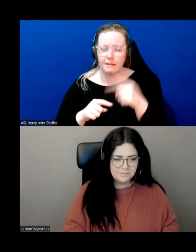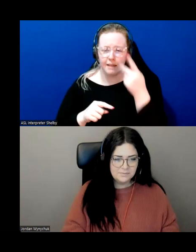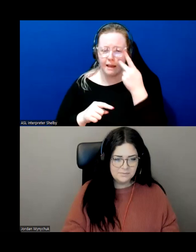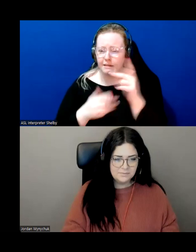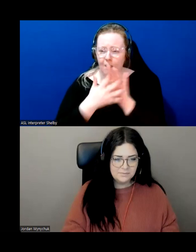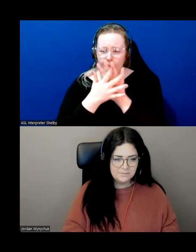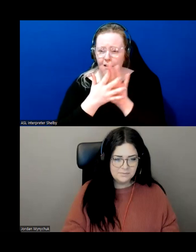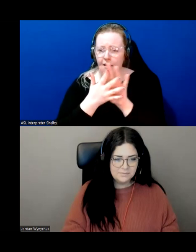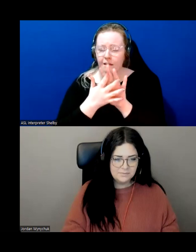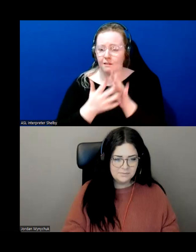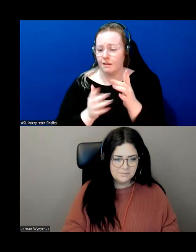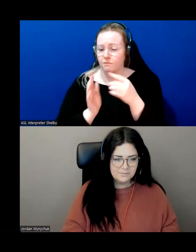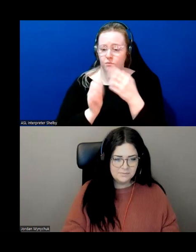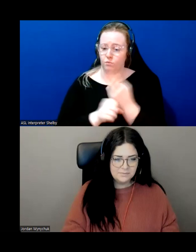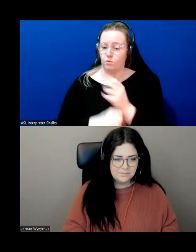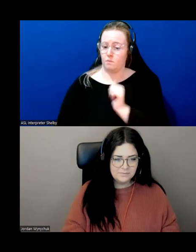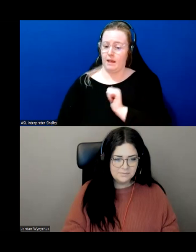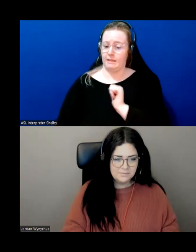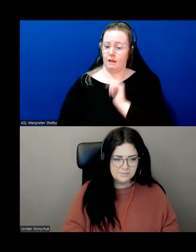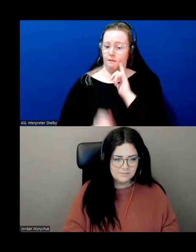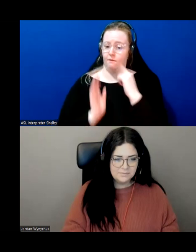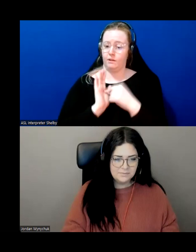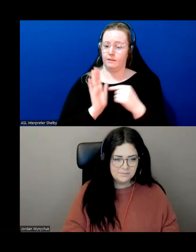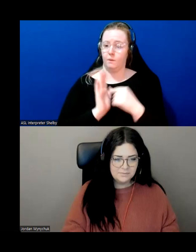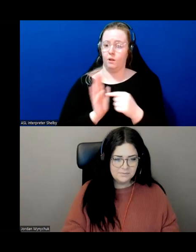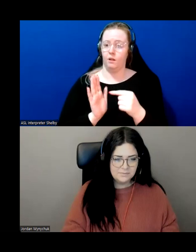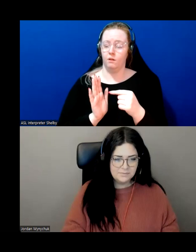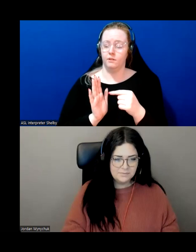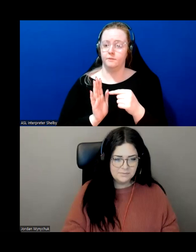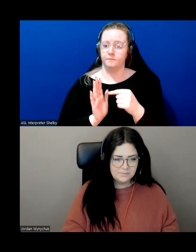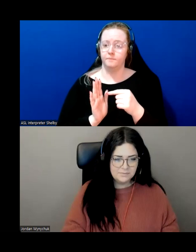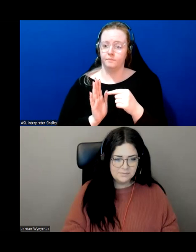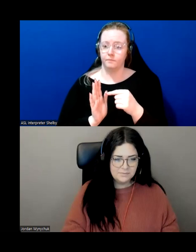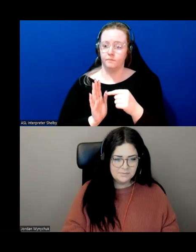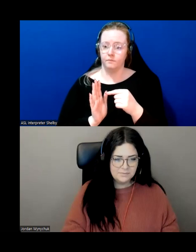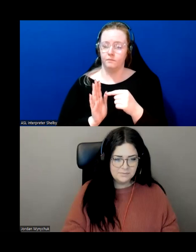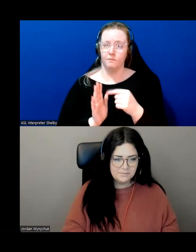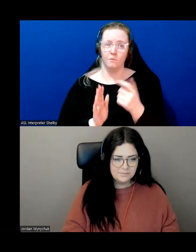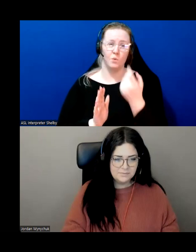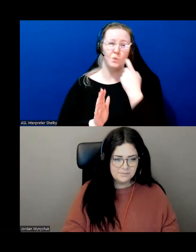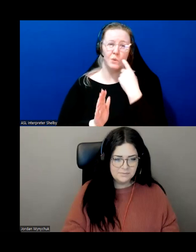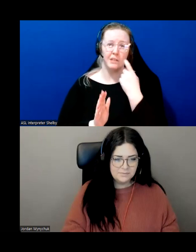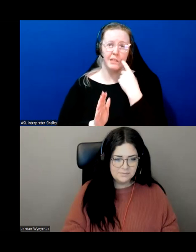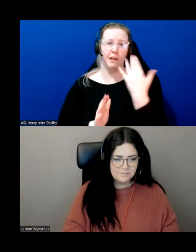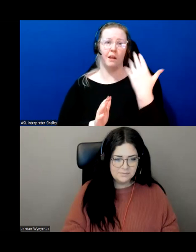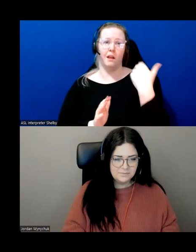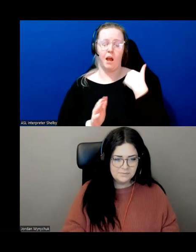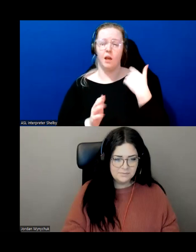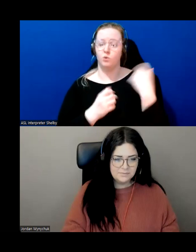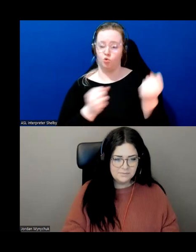um i'm going to use myself as as an example that a while ago i was driving and i noticed that